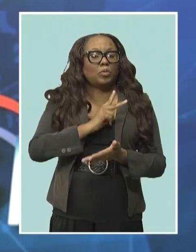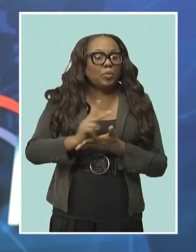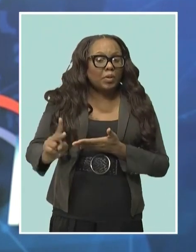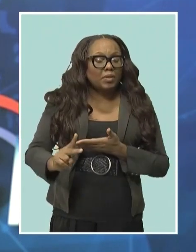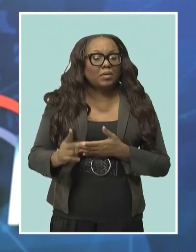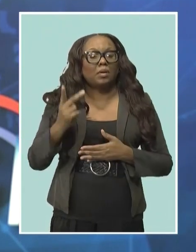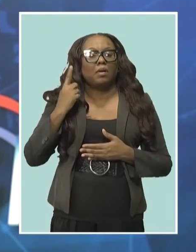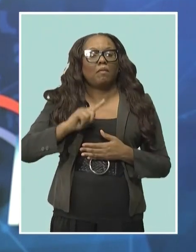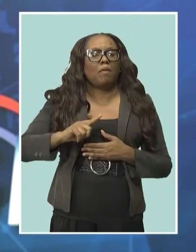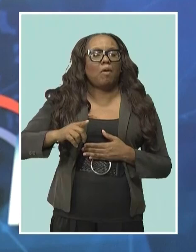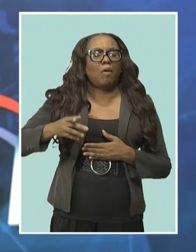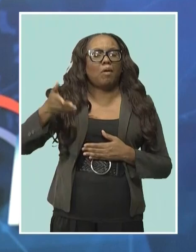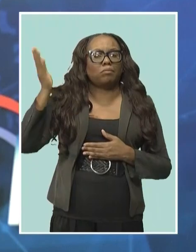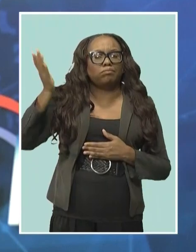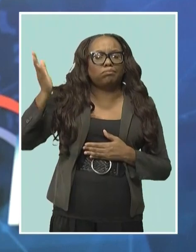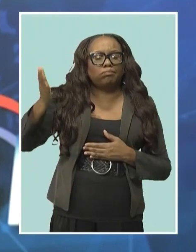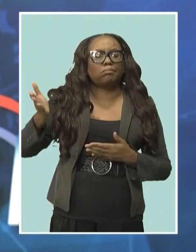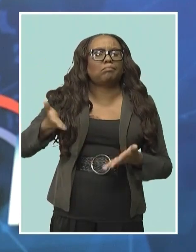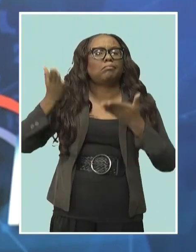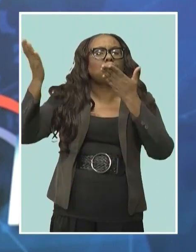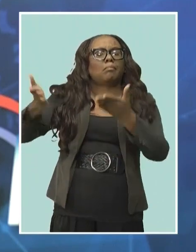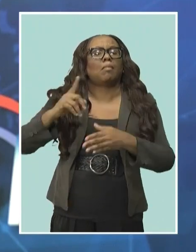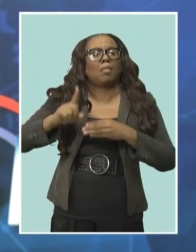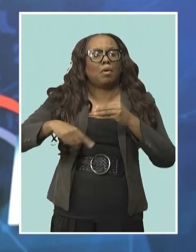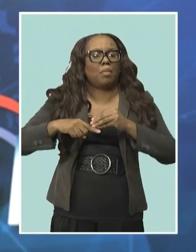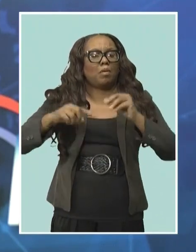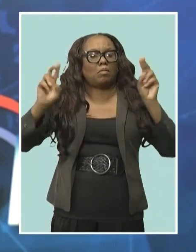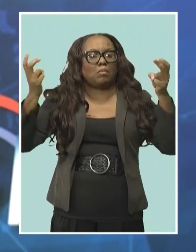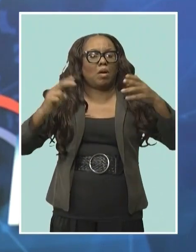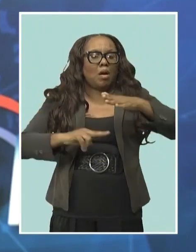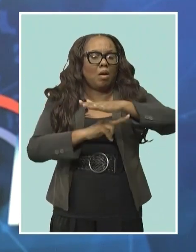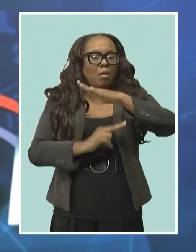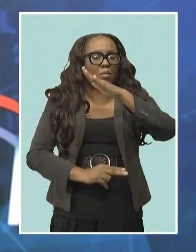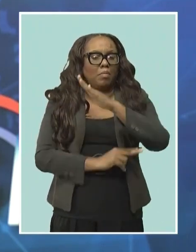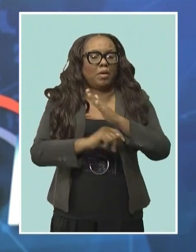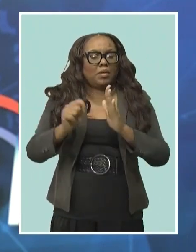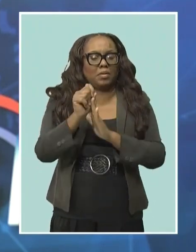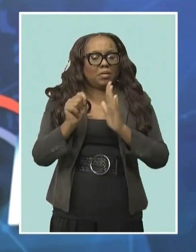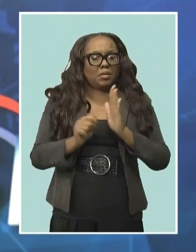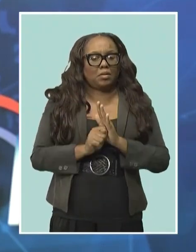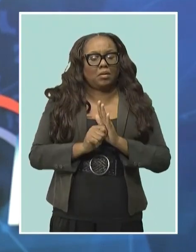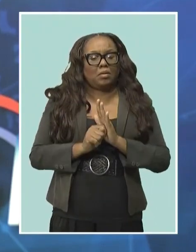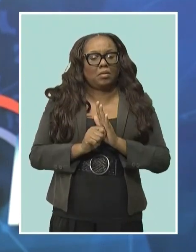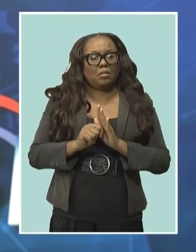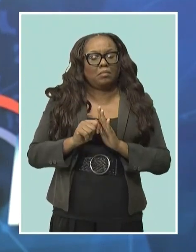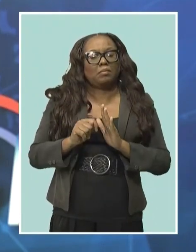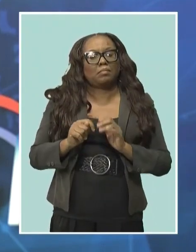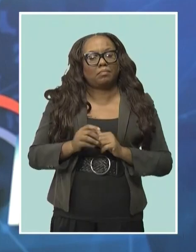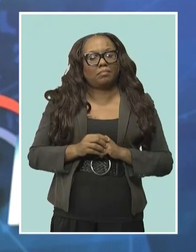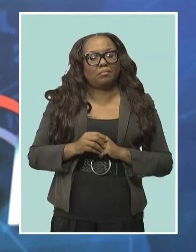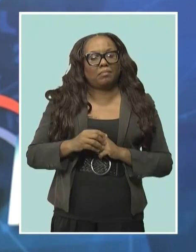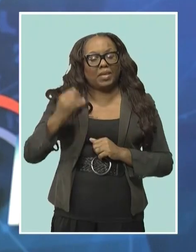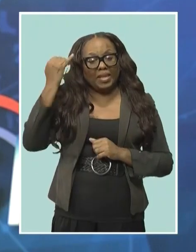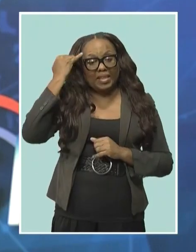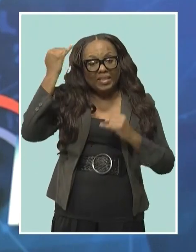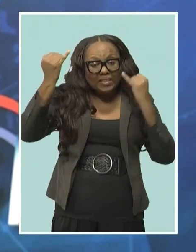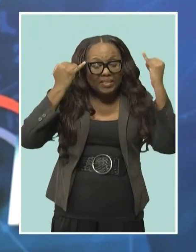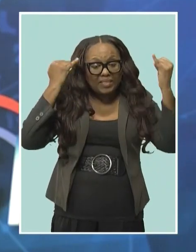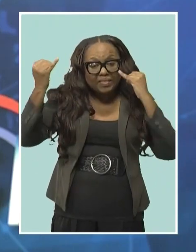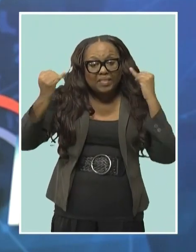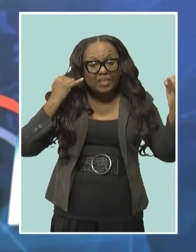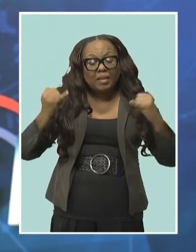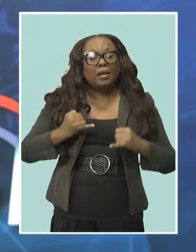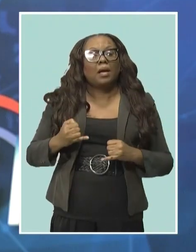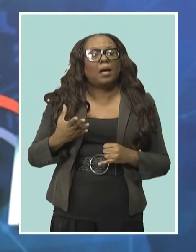promoting a better deal for small island developing states like Barbados in responding to issues of climate change. She's also to pay an